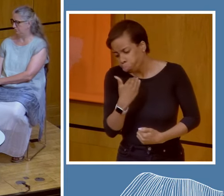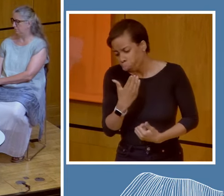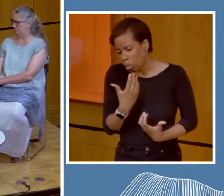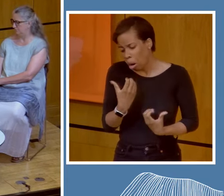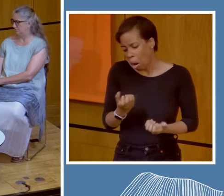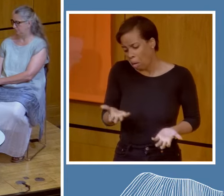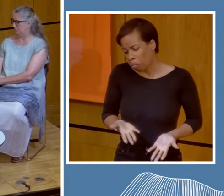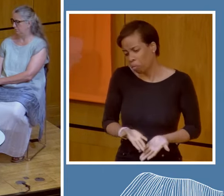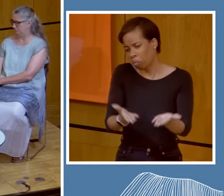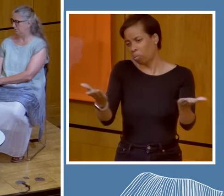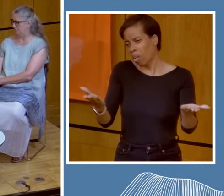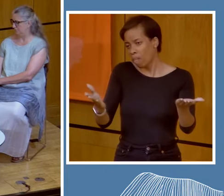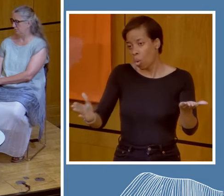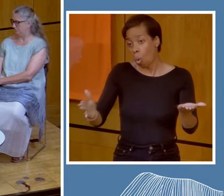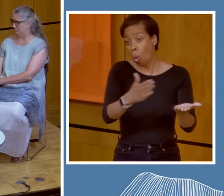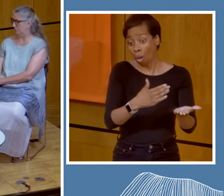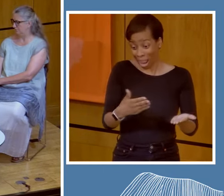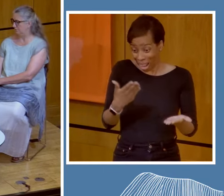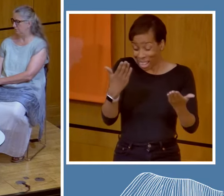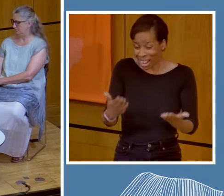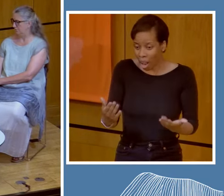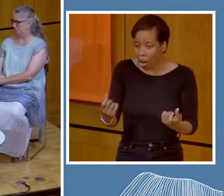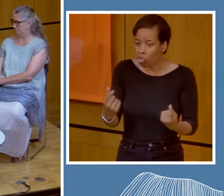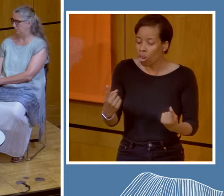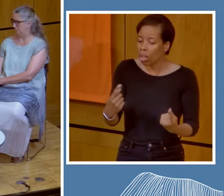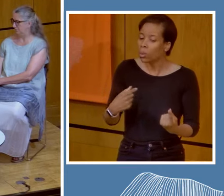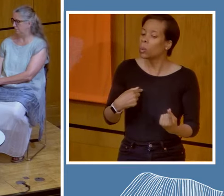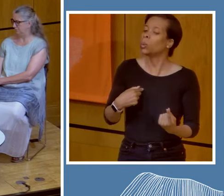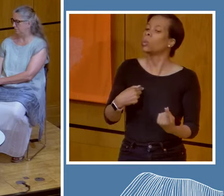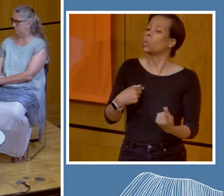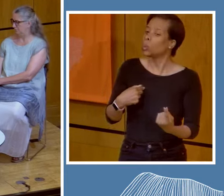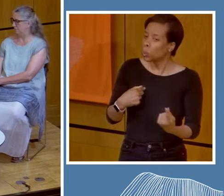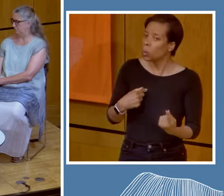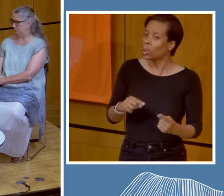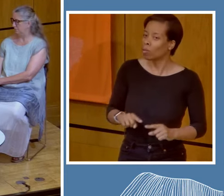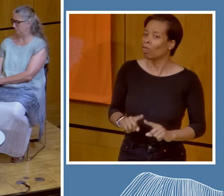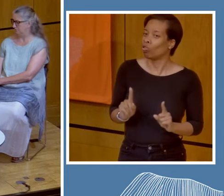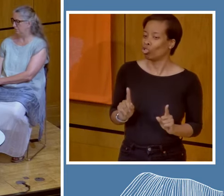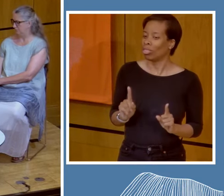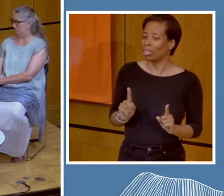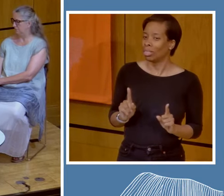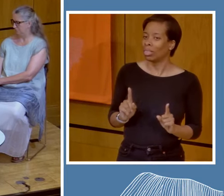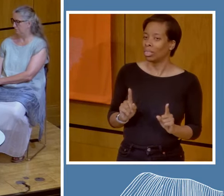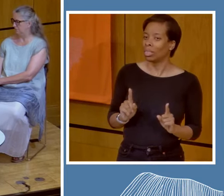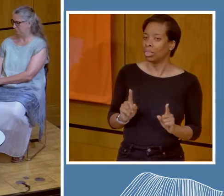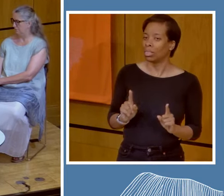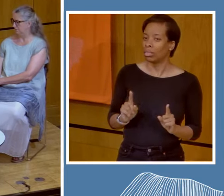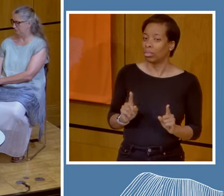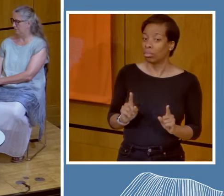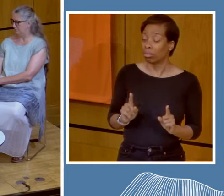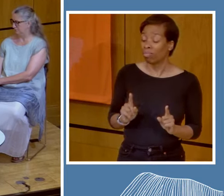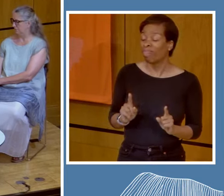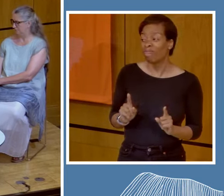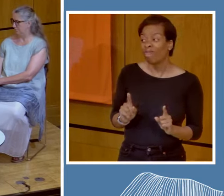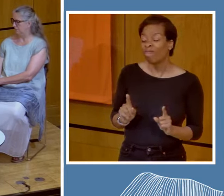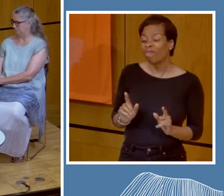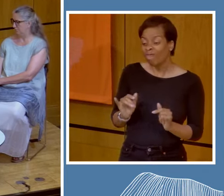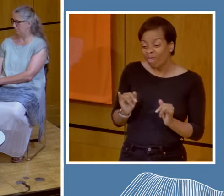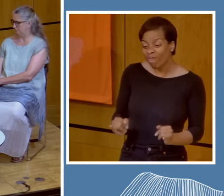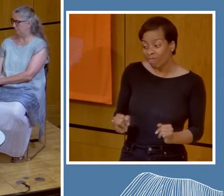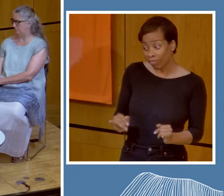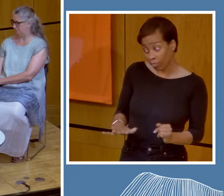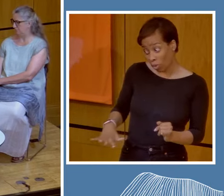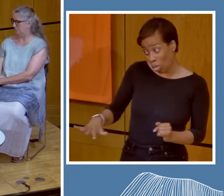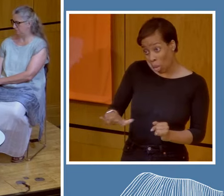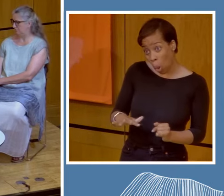that we're beginning to recognize there's a cost here and that actually it's the poorest that are paying the heaviest